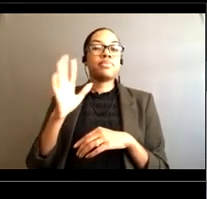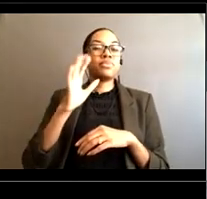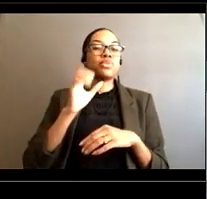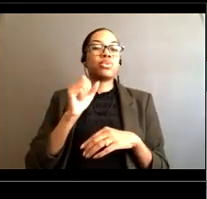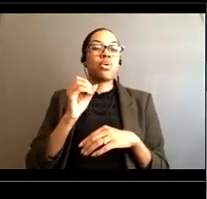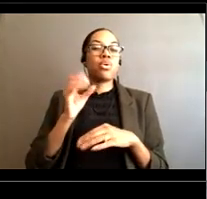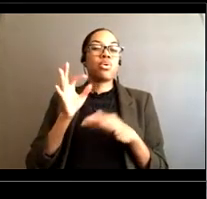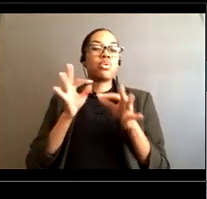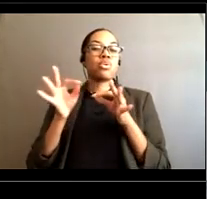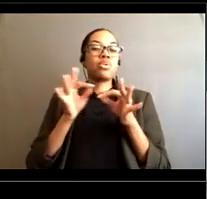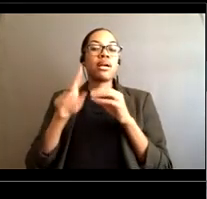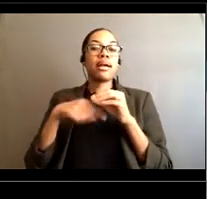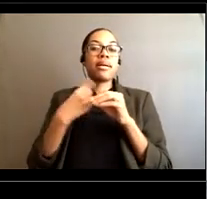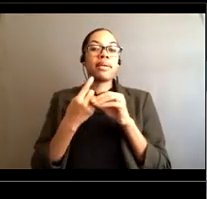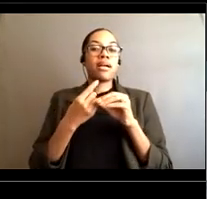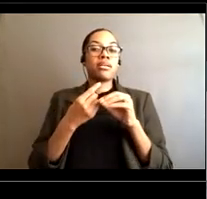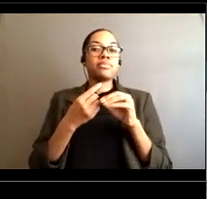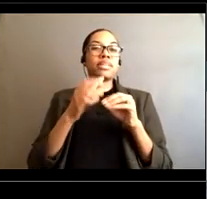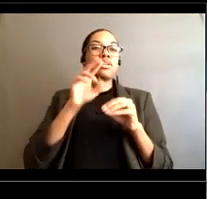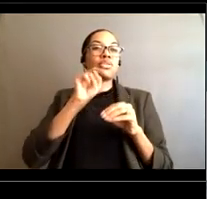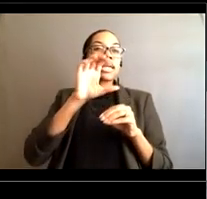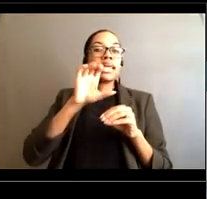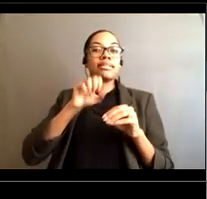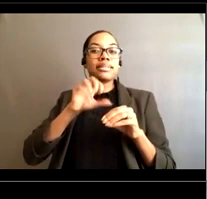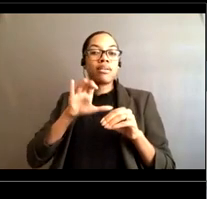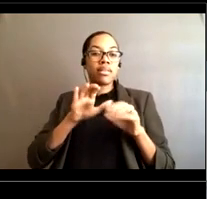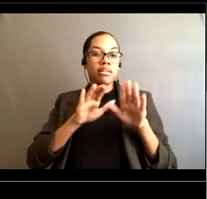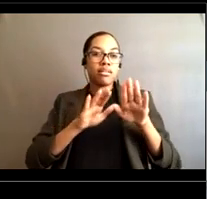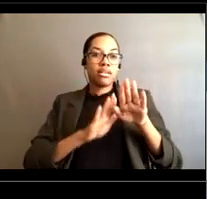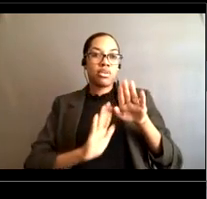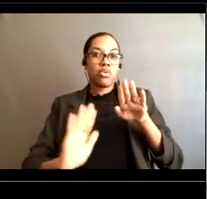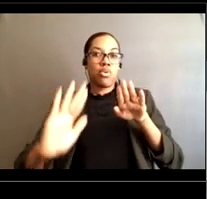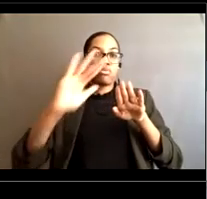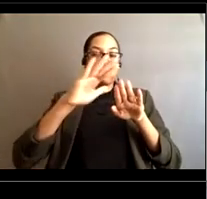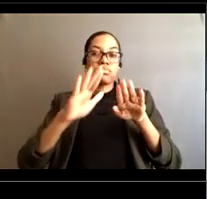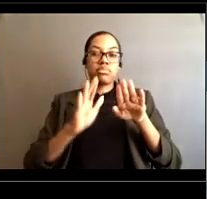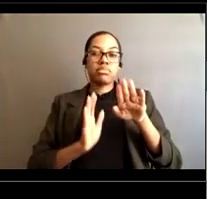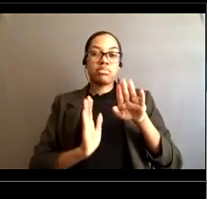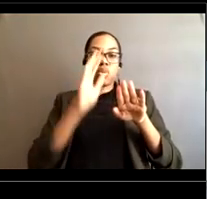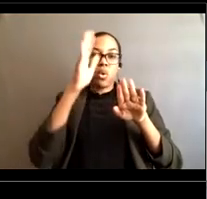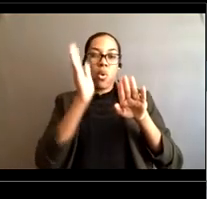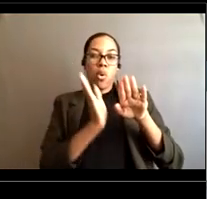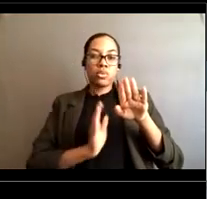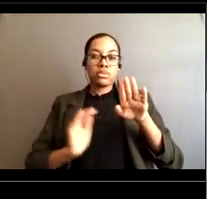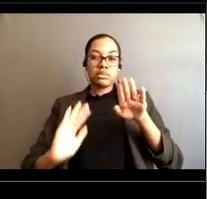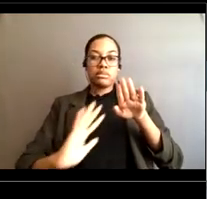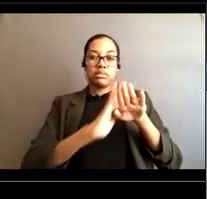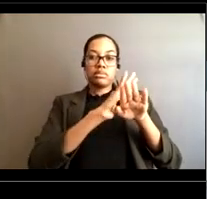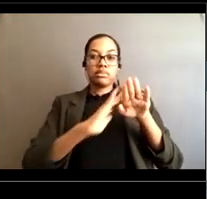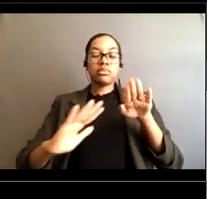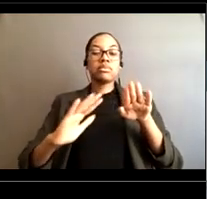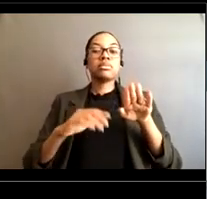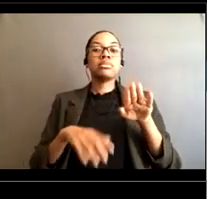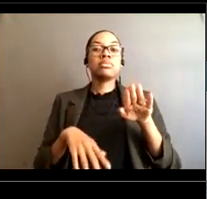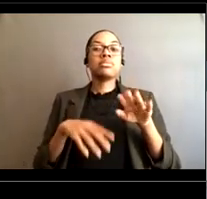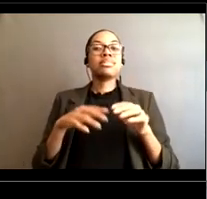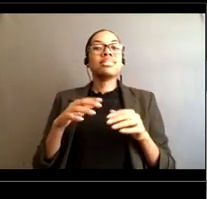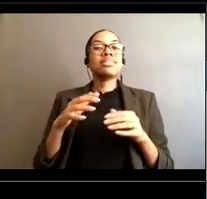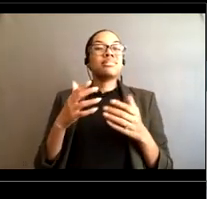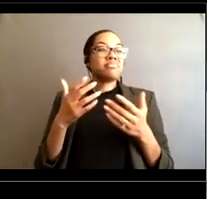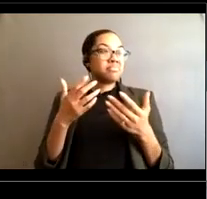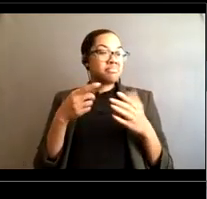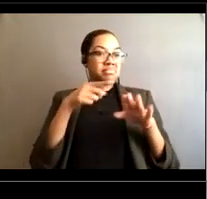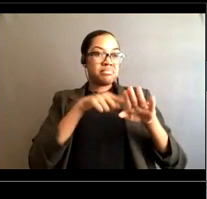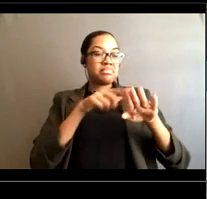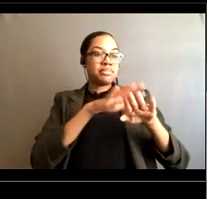in the carolinas and beyond affect frequency of rip currents and so specifically they said Are rip currents